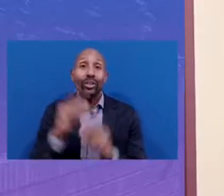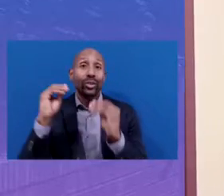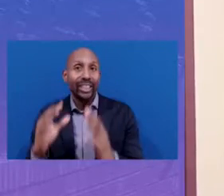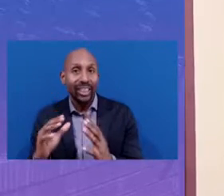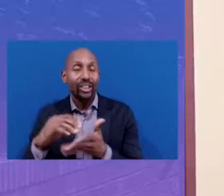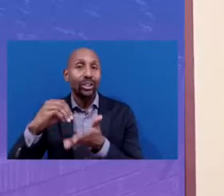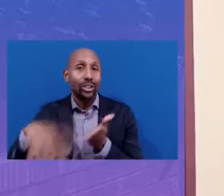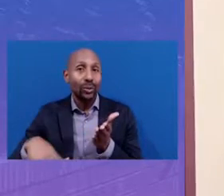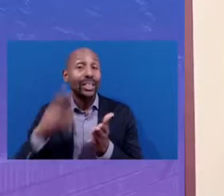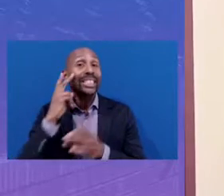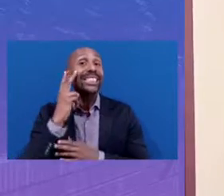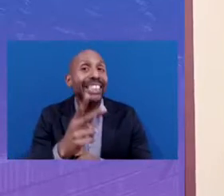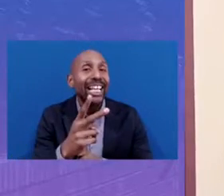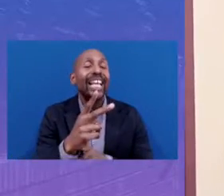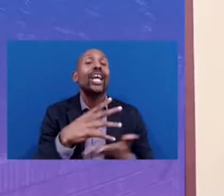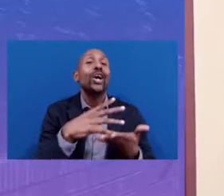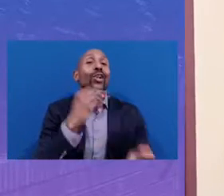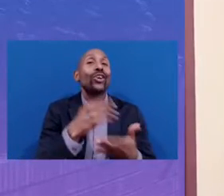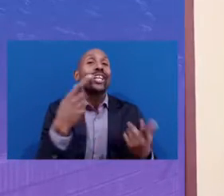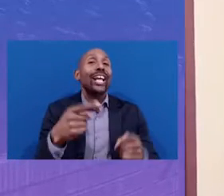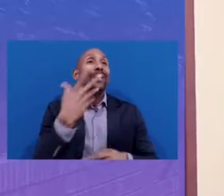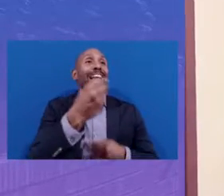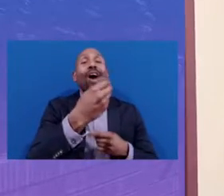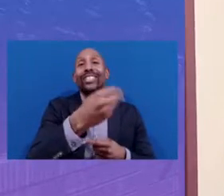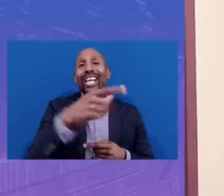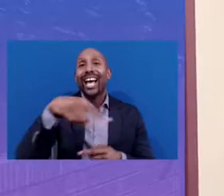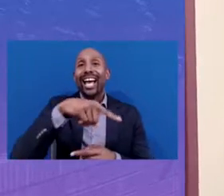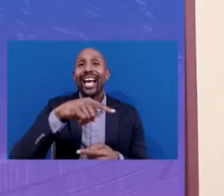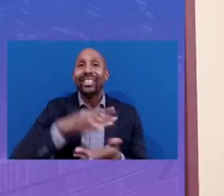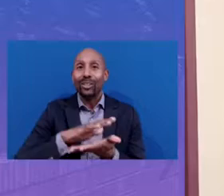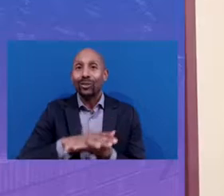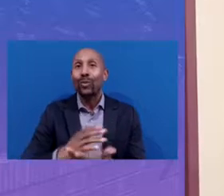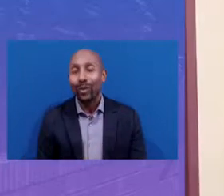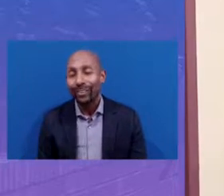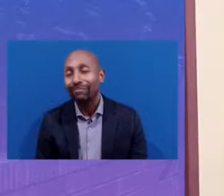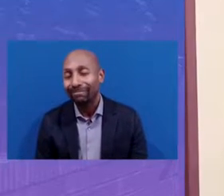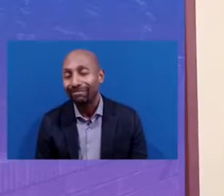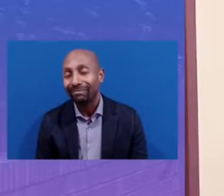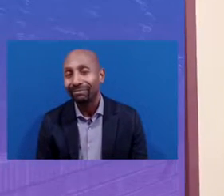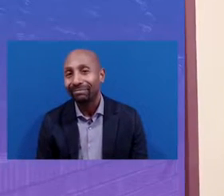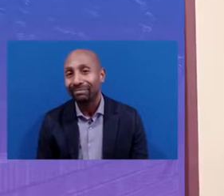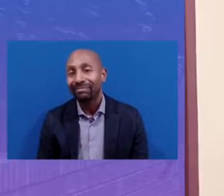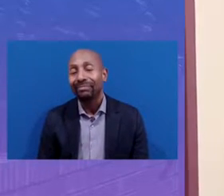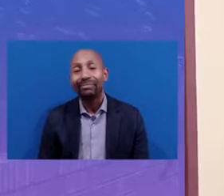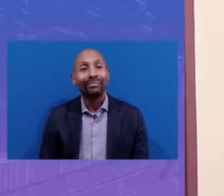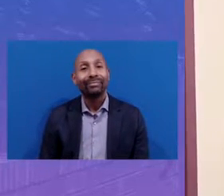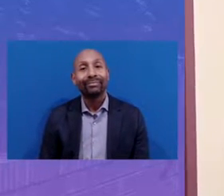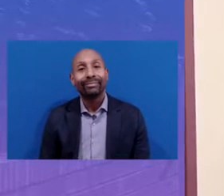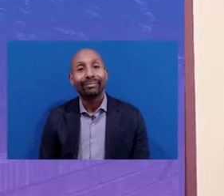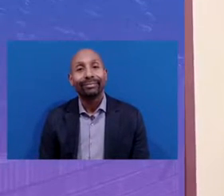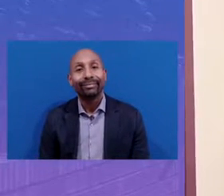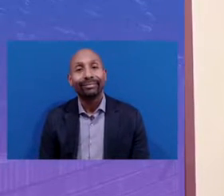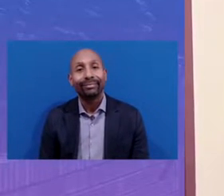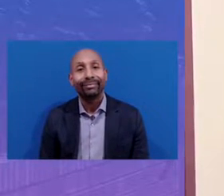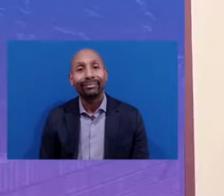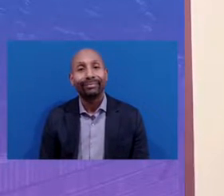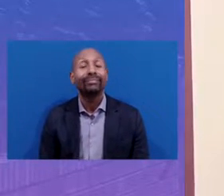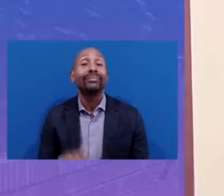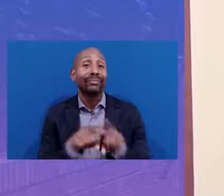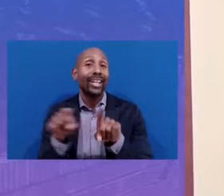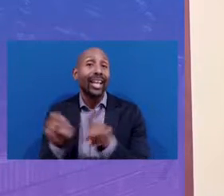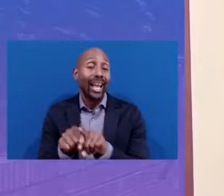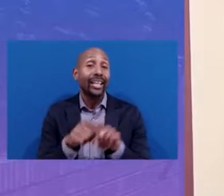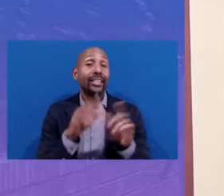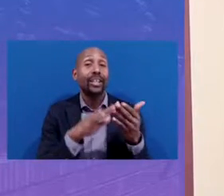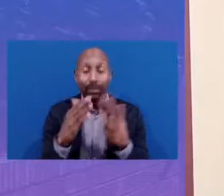opportunities outside of the walls of the school. And so as a community